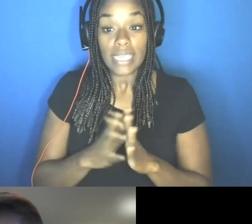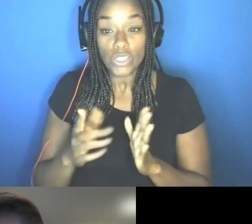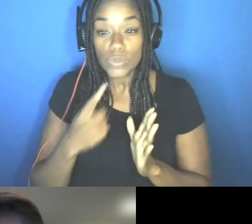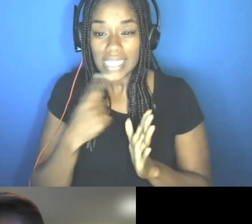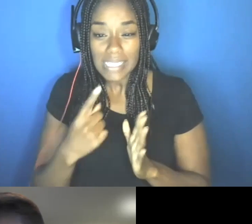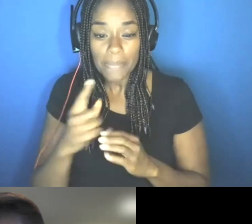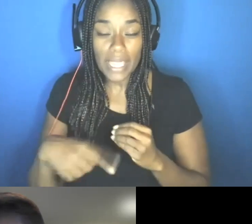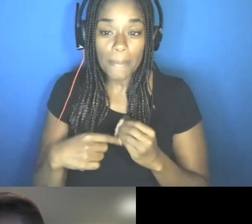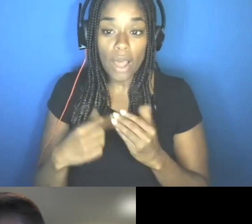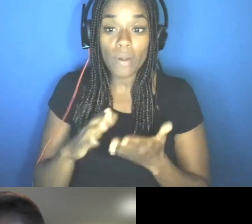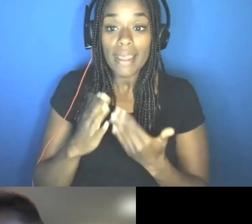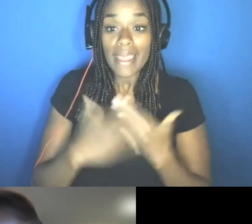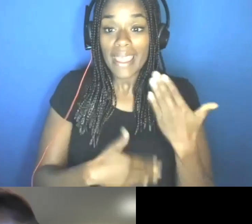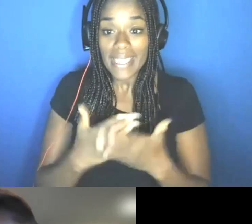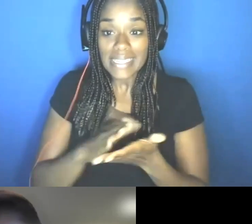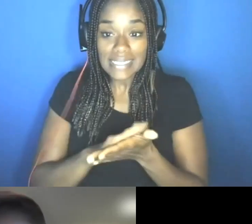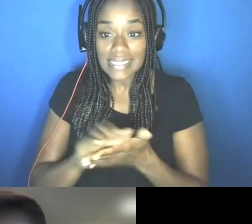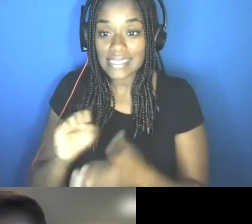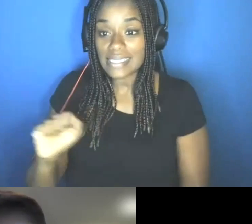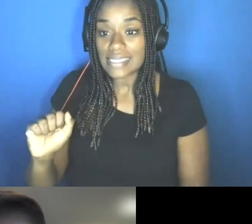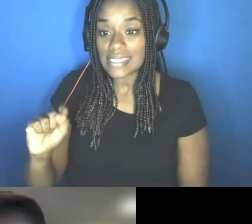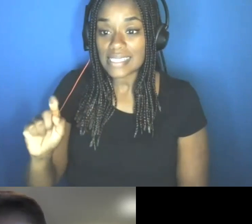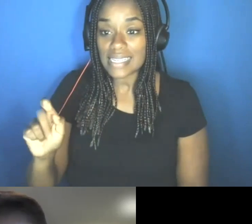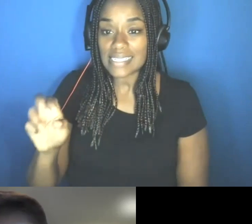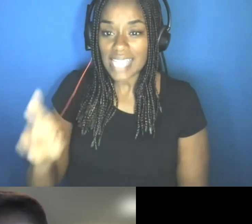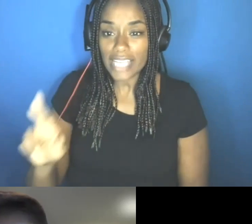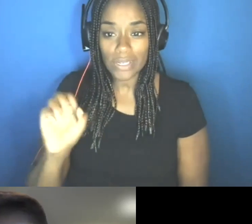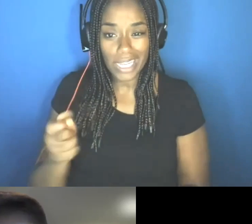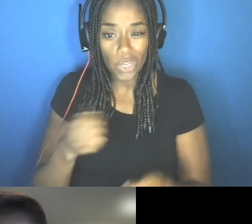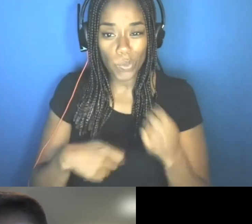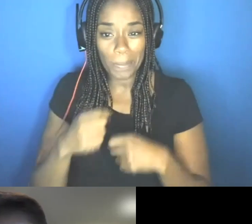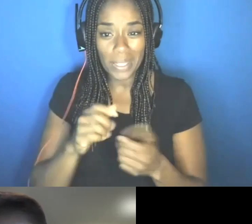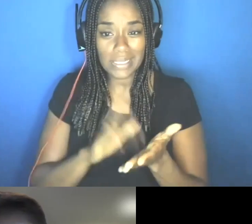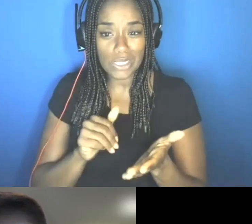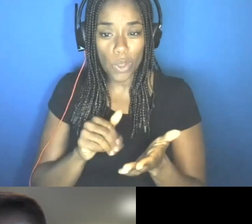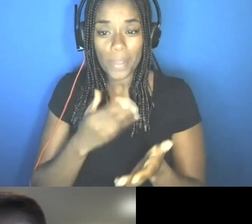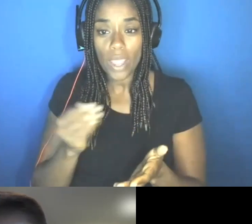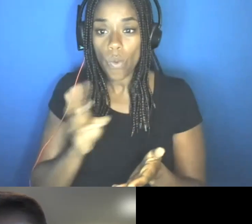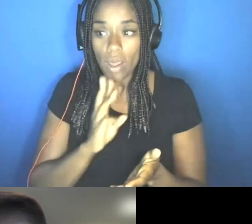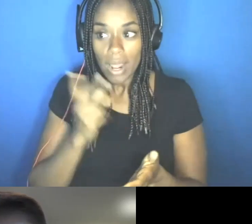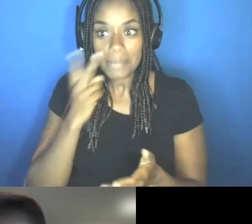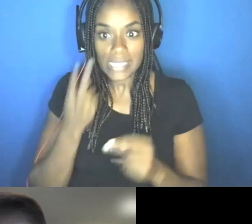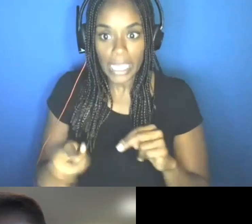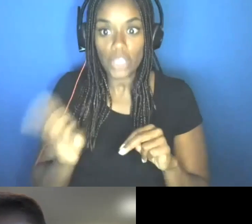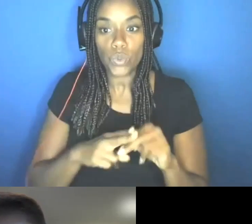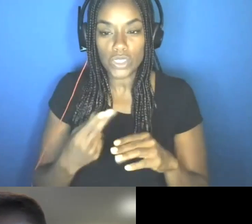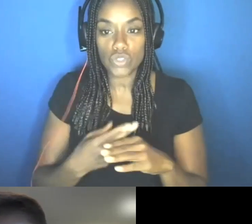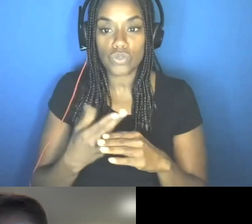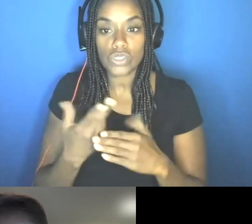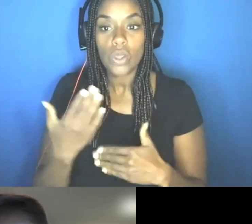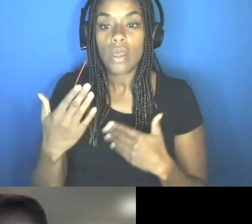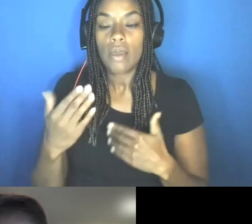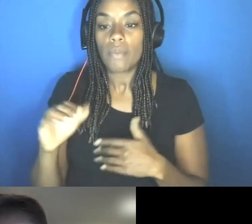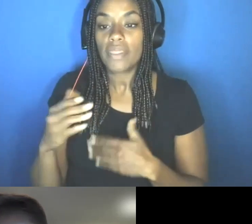with violent reduction on hands? Can it take the place of soap and water? I see increased use of hand sanitizer, even when soap and water